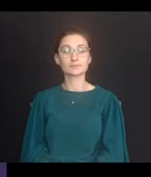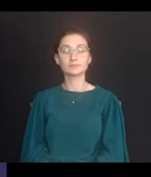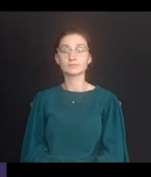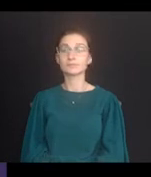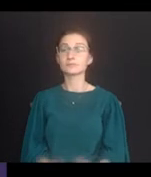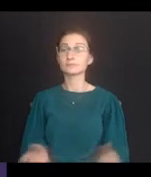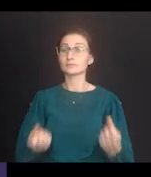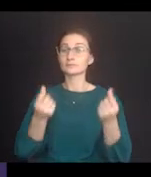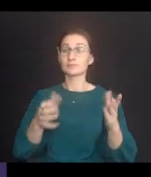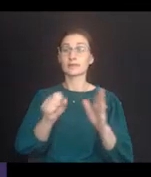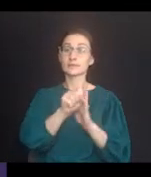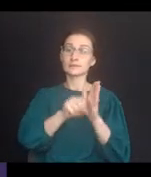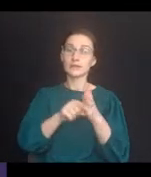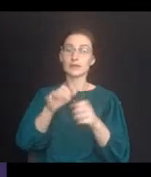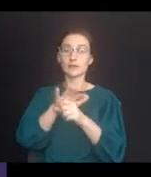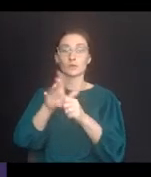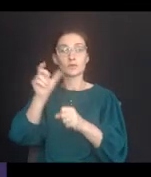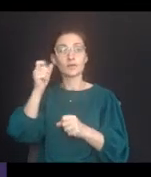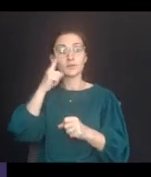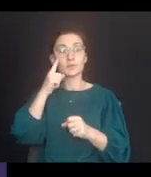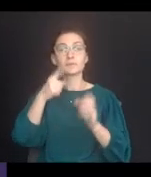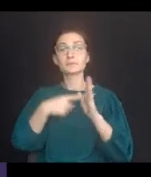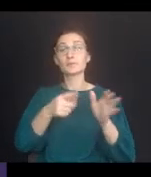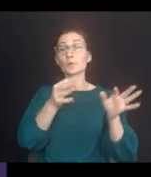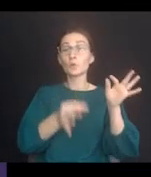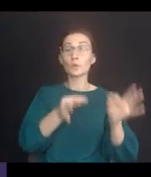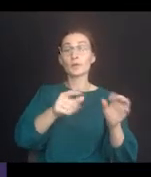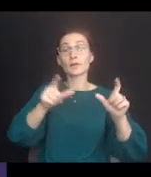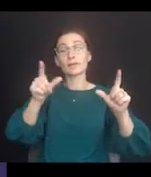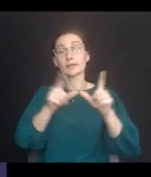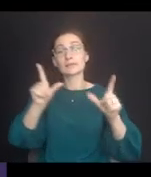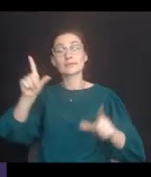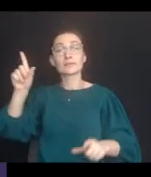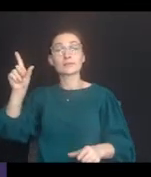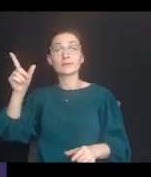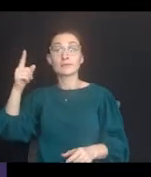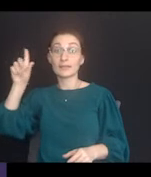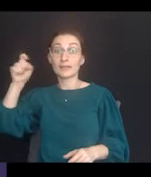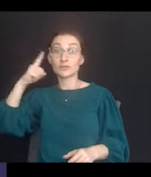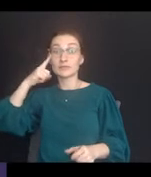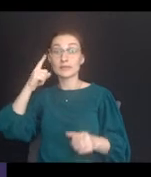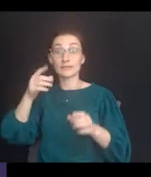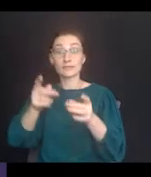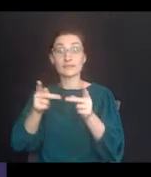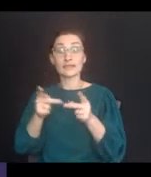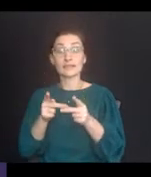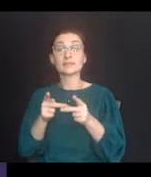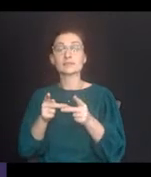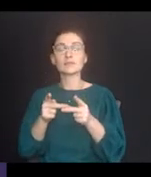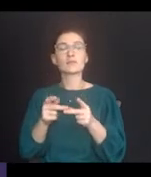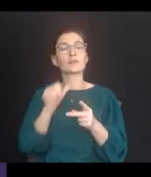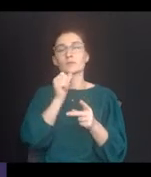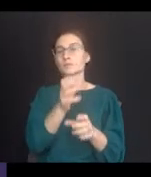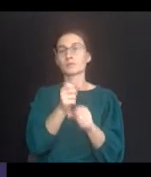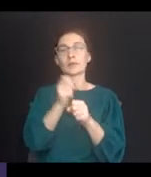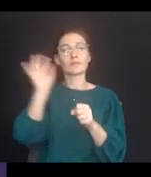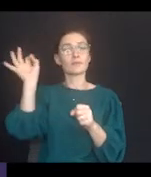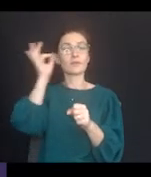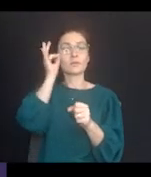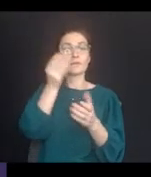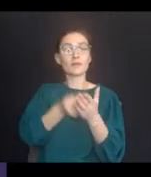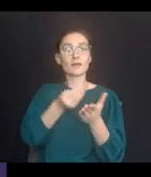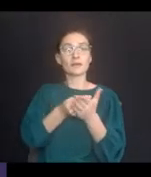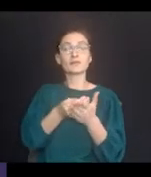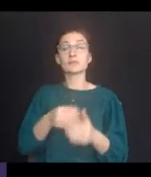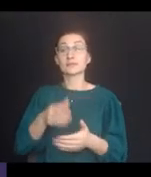Because many state and local government operations such as courts, licensing, and legislative facilities and proceedings do not receive federal